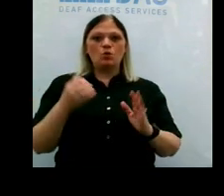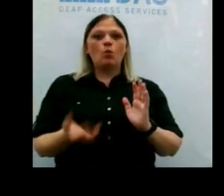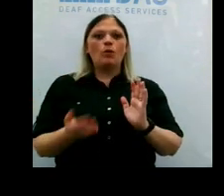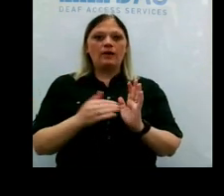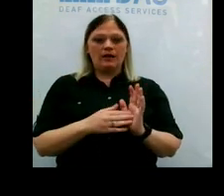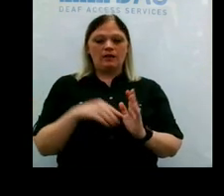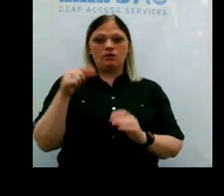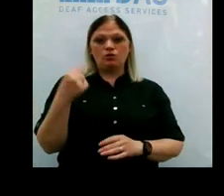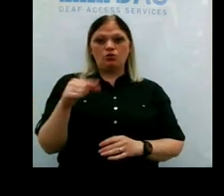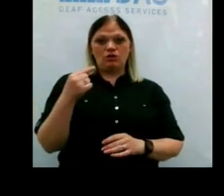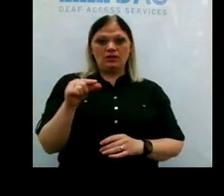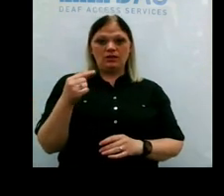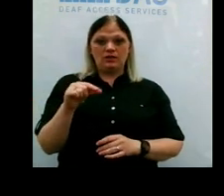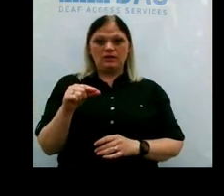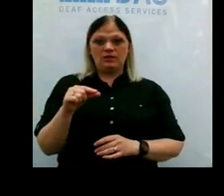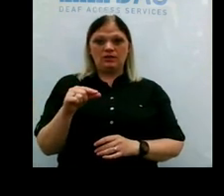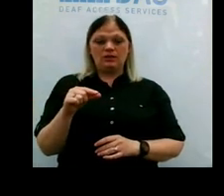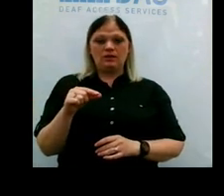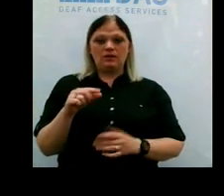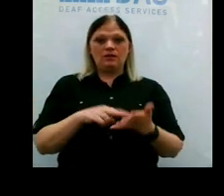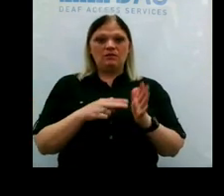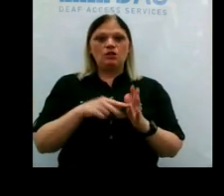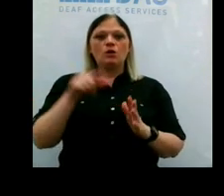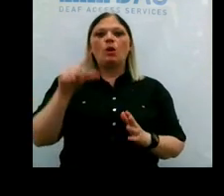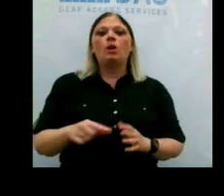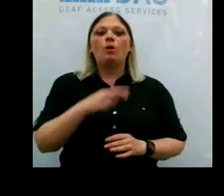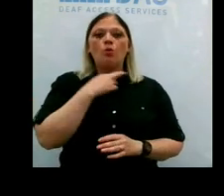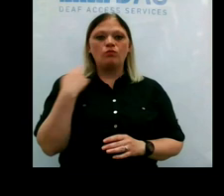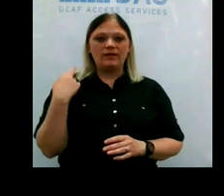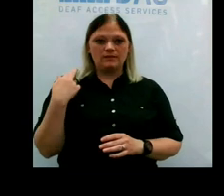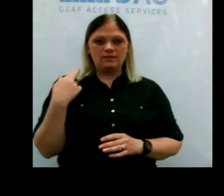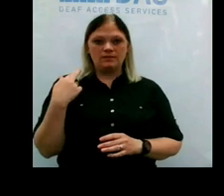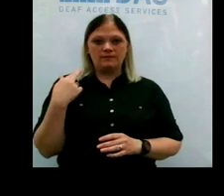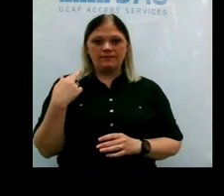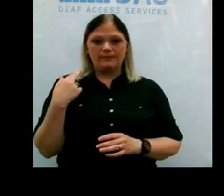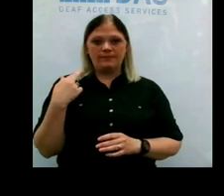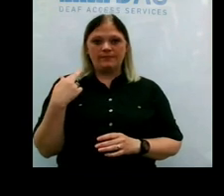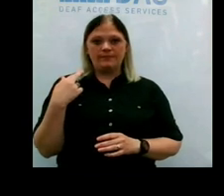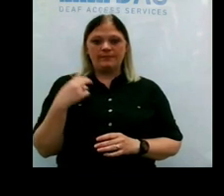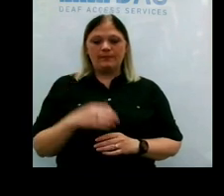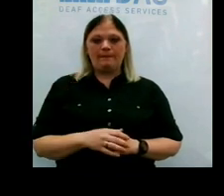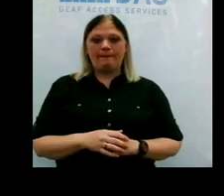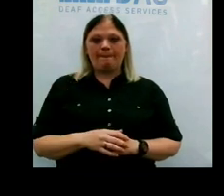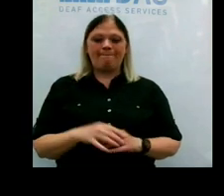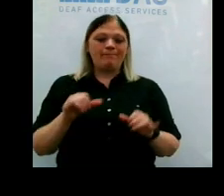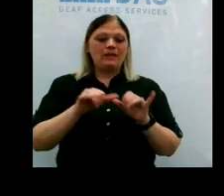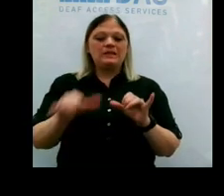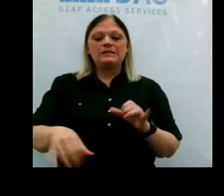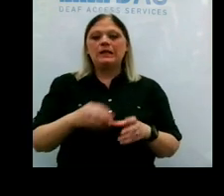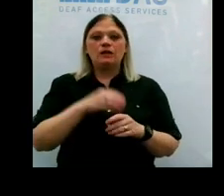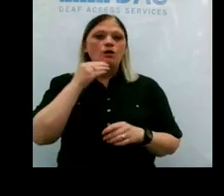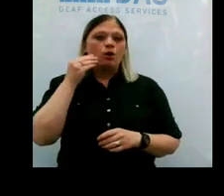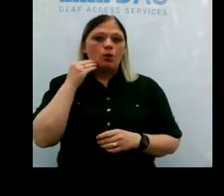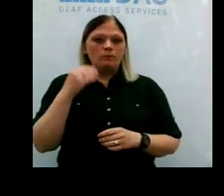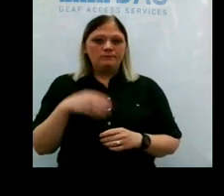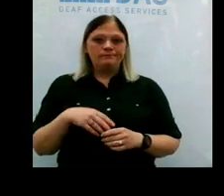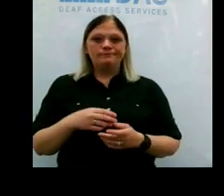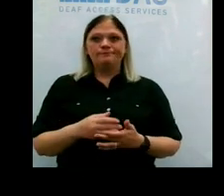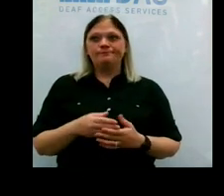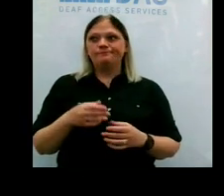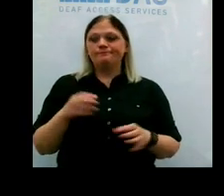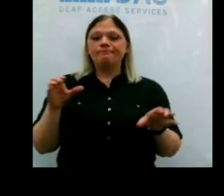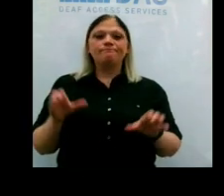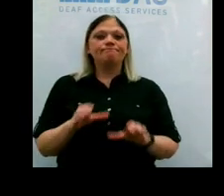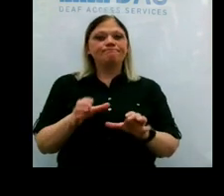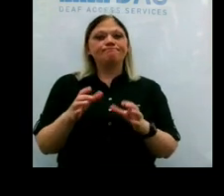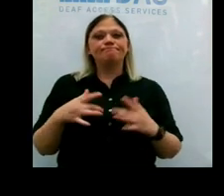green means that there's a very low risk, so that's just, you know, staying in your home, participating in